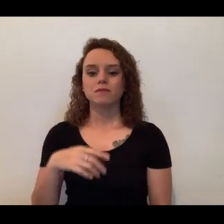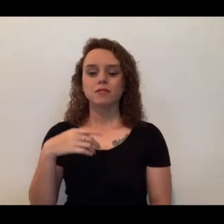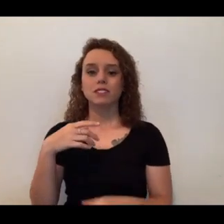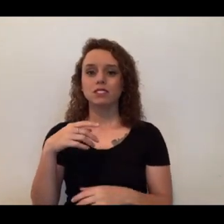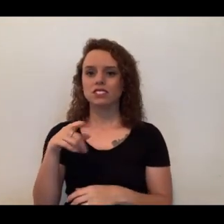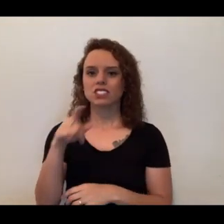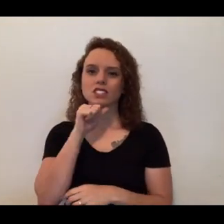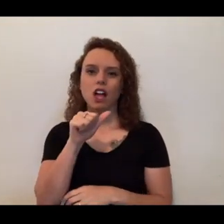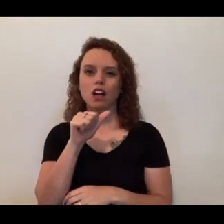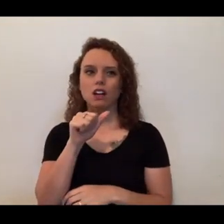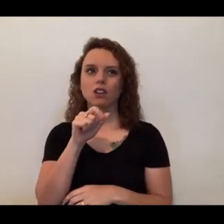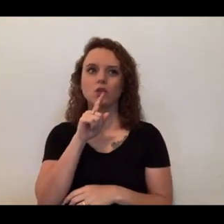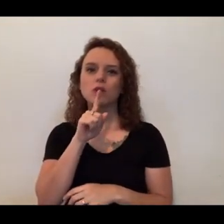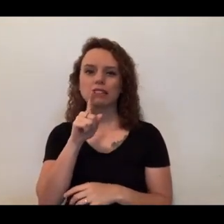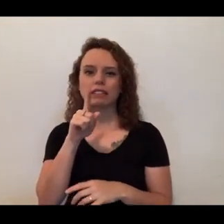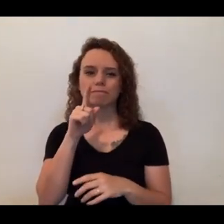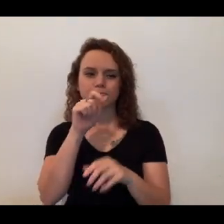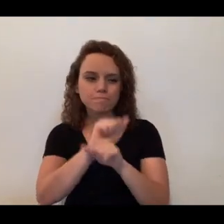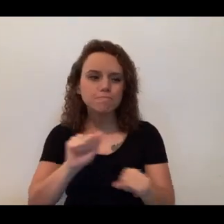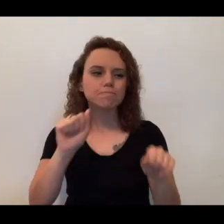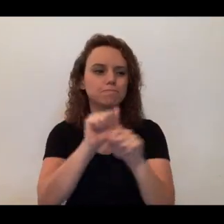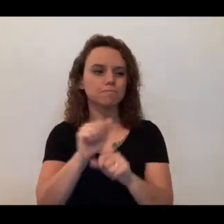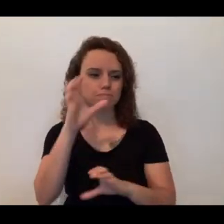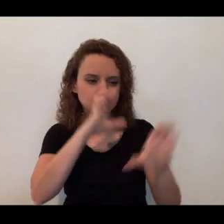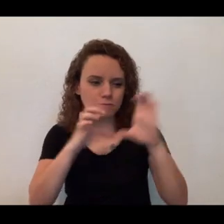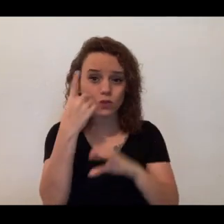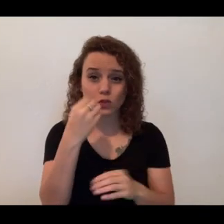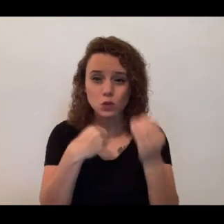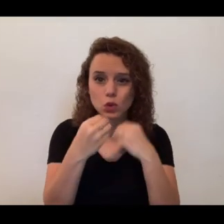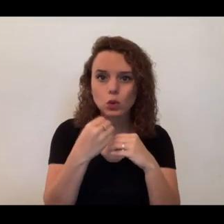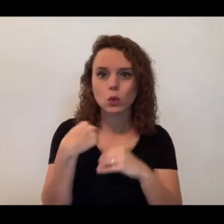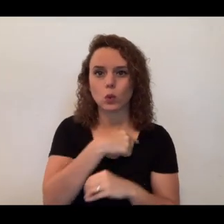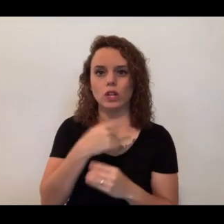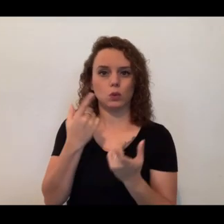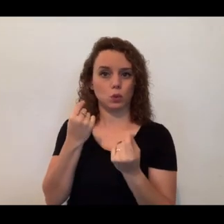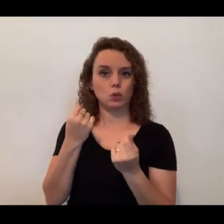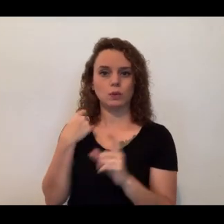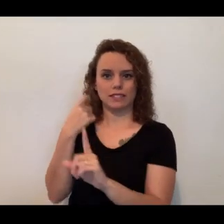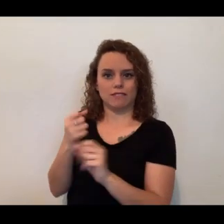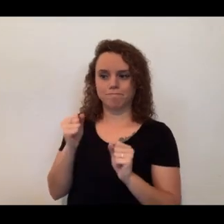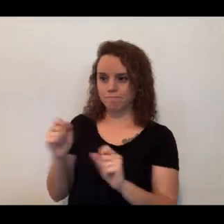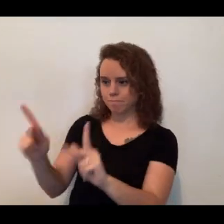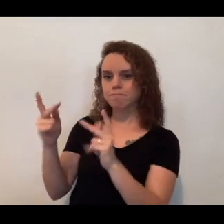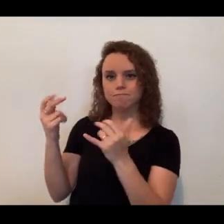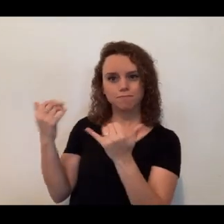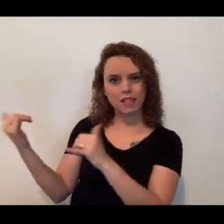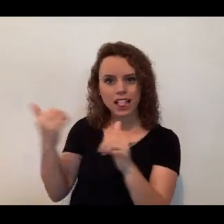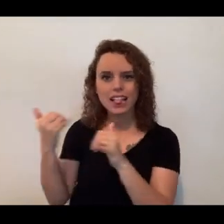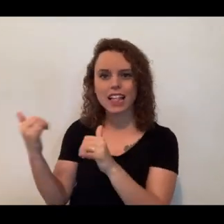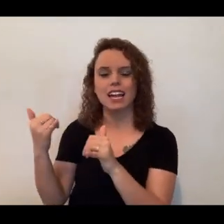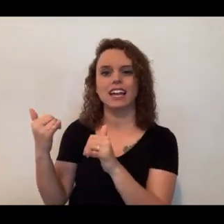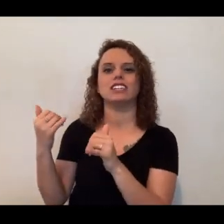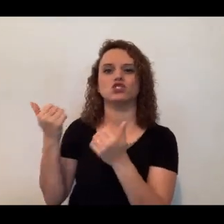searching and really having to work for hunting, we want to give her opportunities to play and to